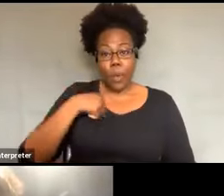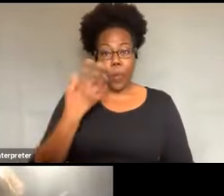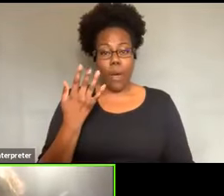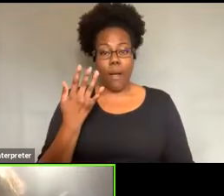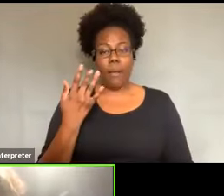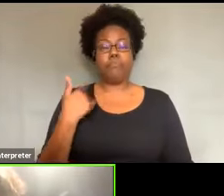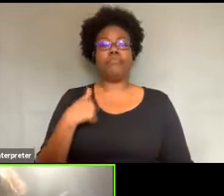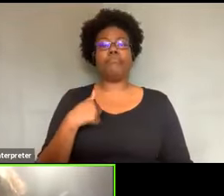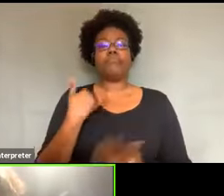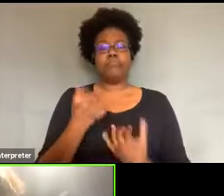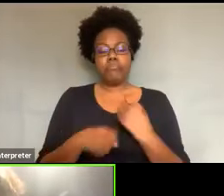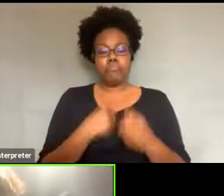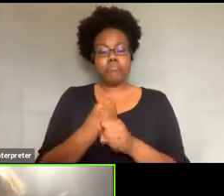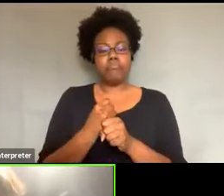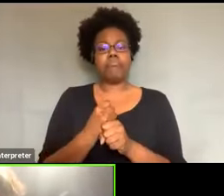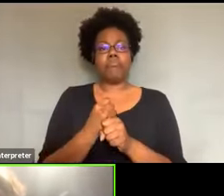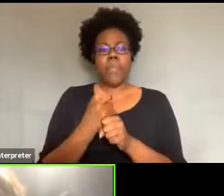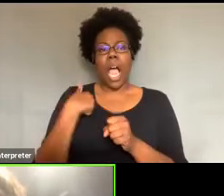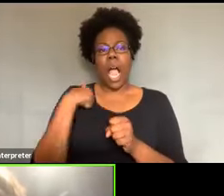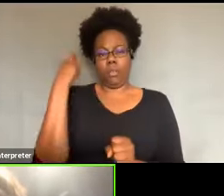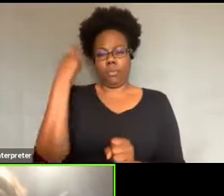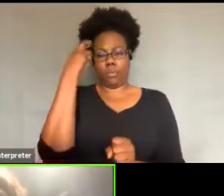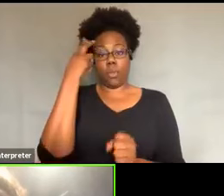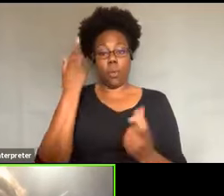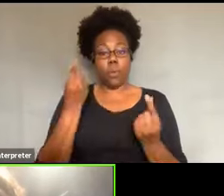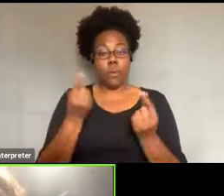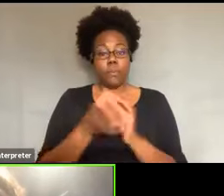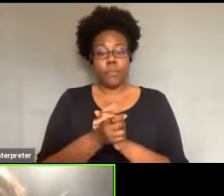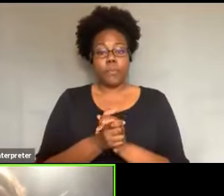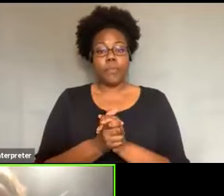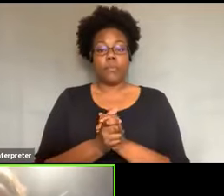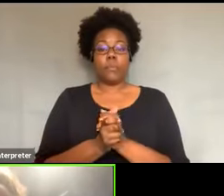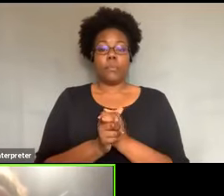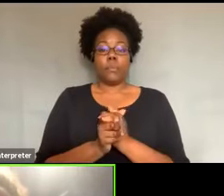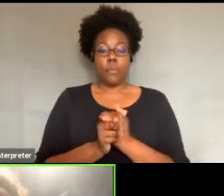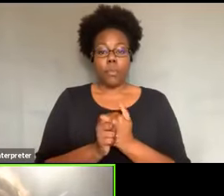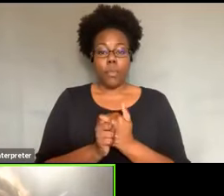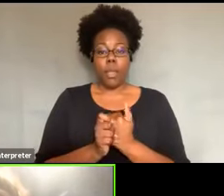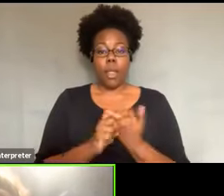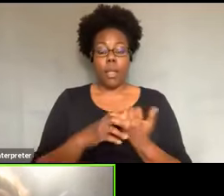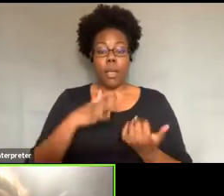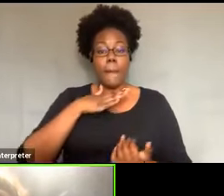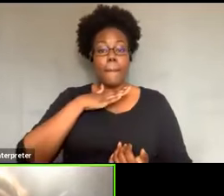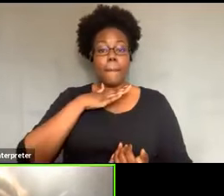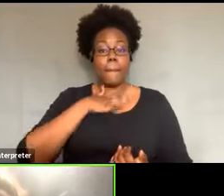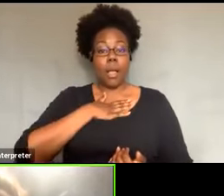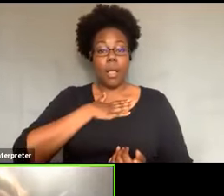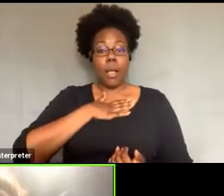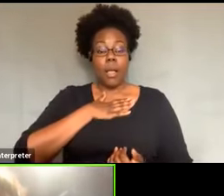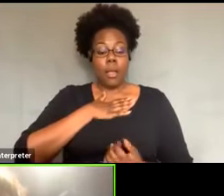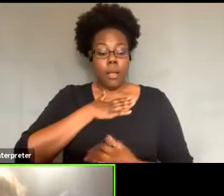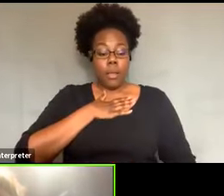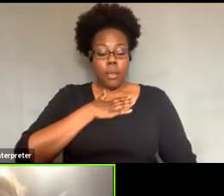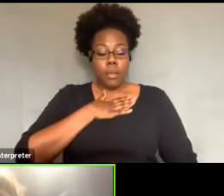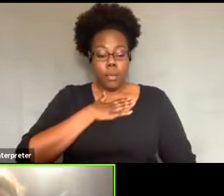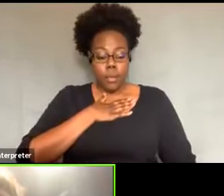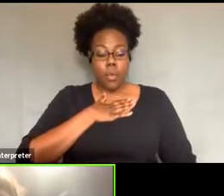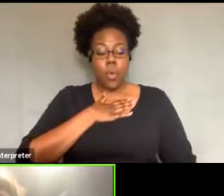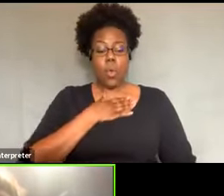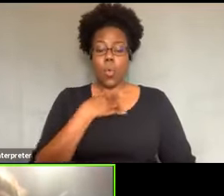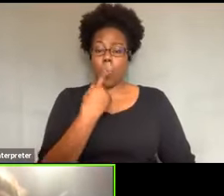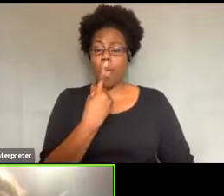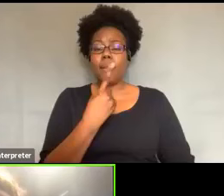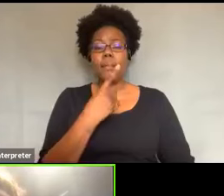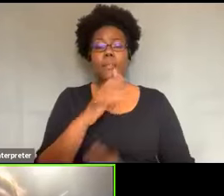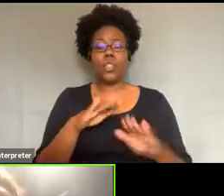this year is when we, when I lost the mother of one of the children, uh, Daryl Sean Chapel,